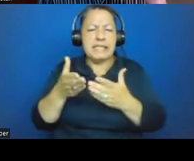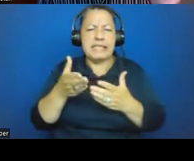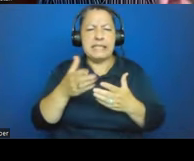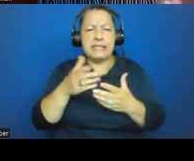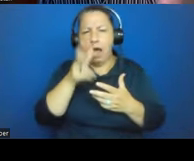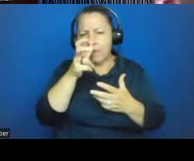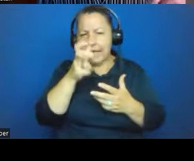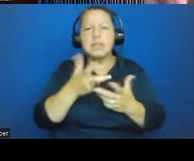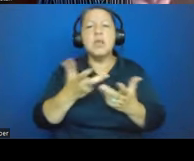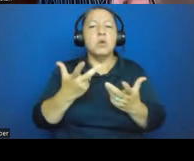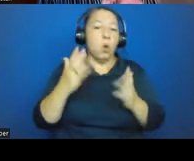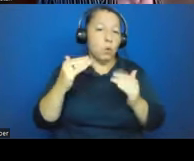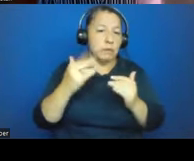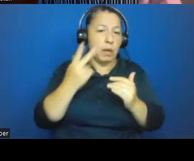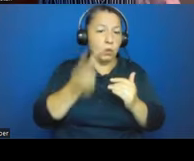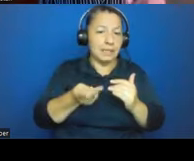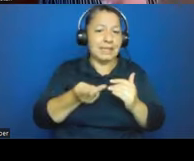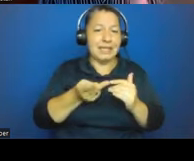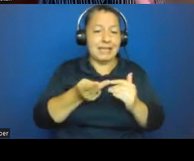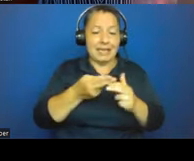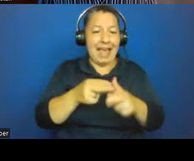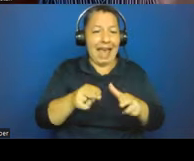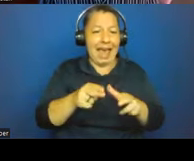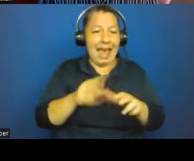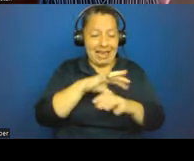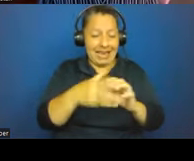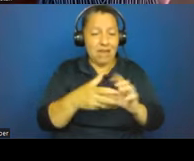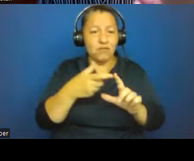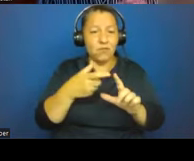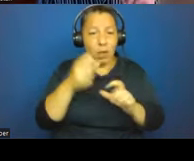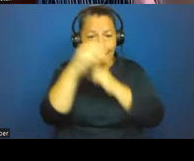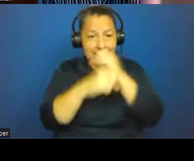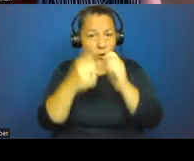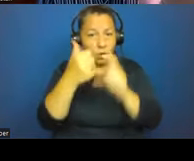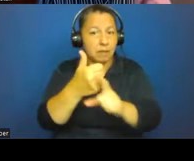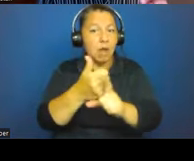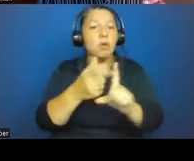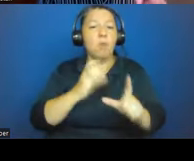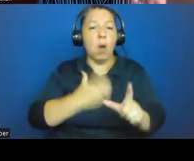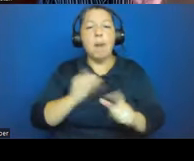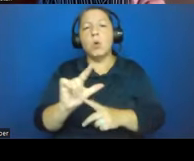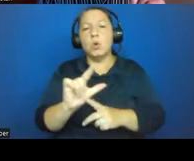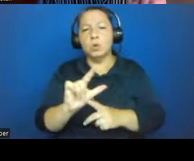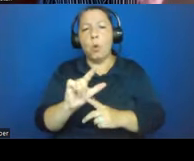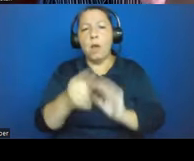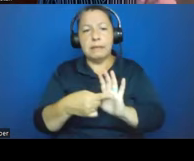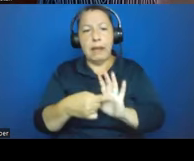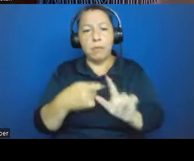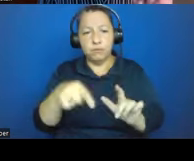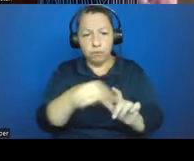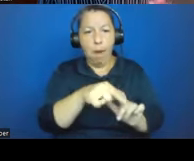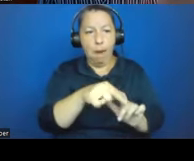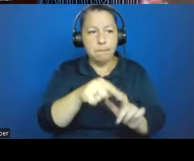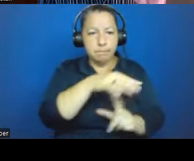mosquitoes themselves from the soil cores taken from our archaeological context. So this actually will provide us the DNA of the